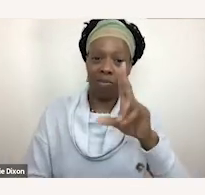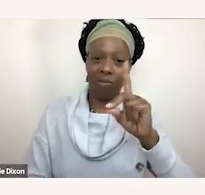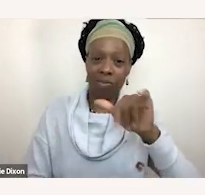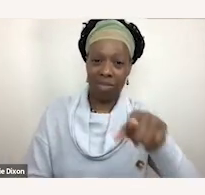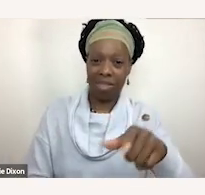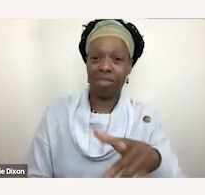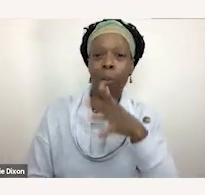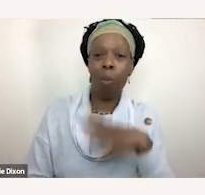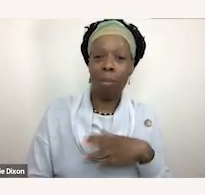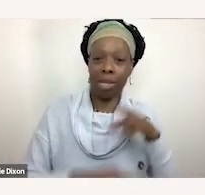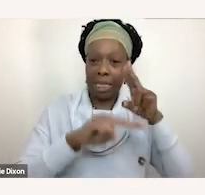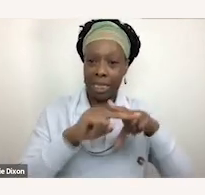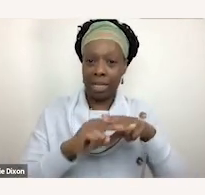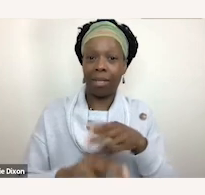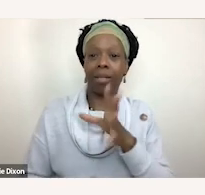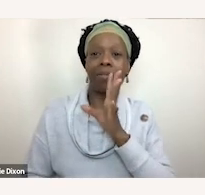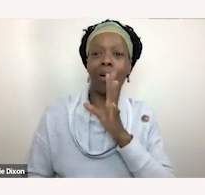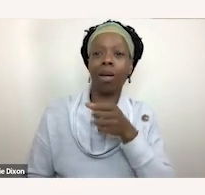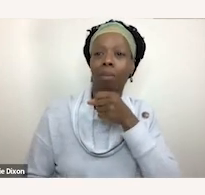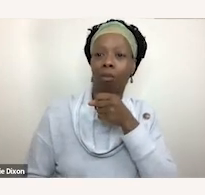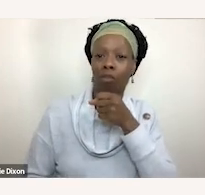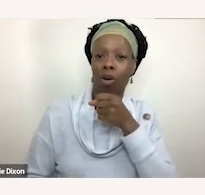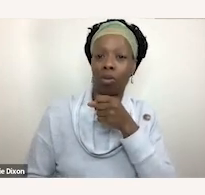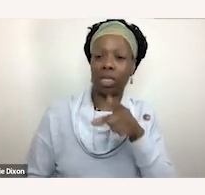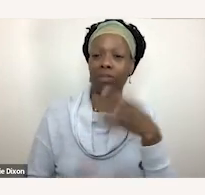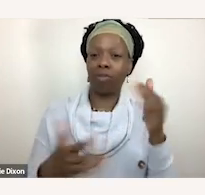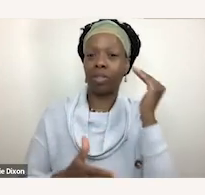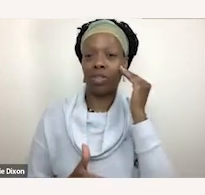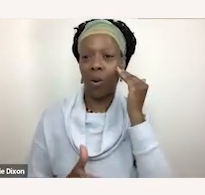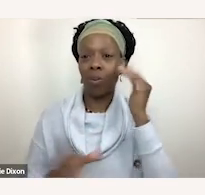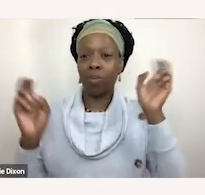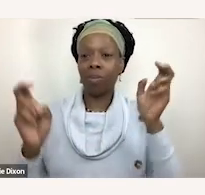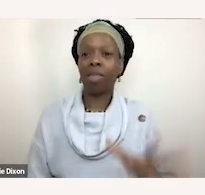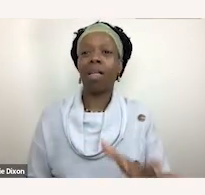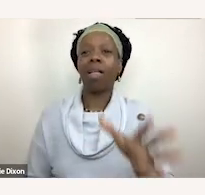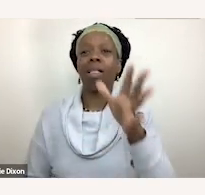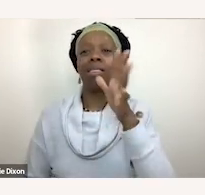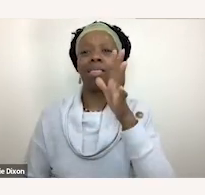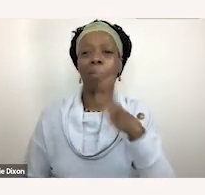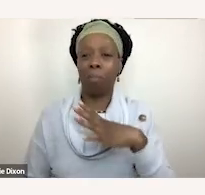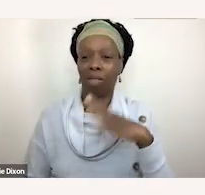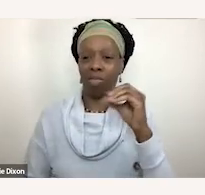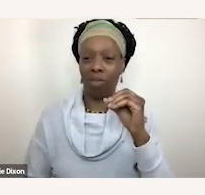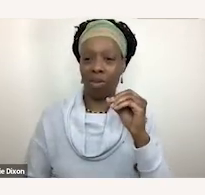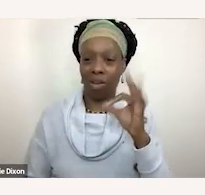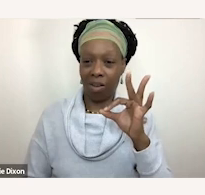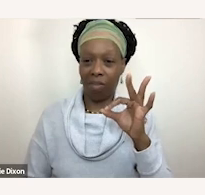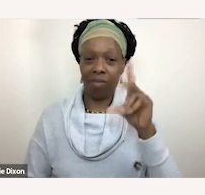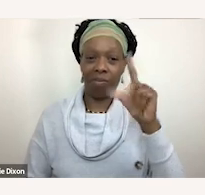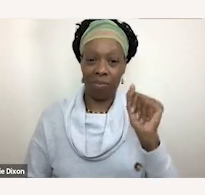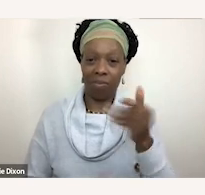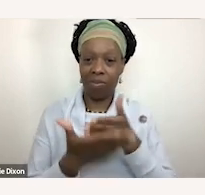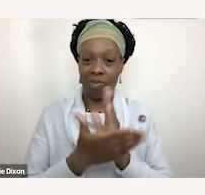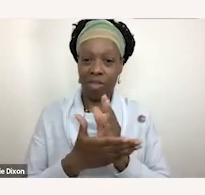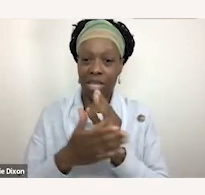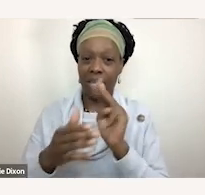microphone and she is known as the mother of the disability rights movement and boy has she